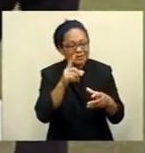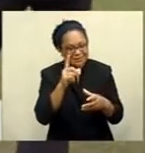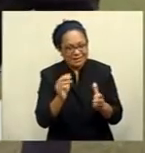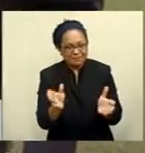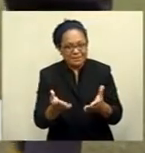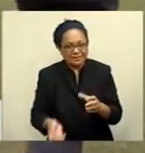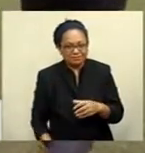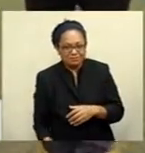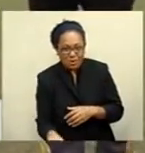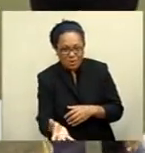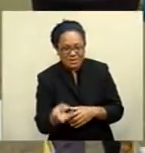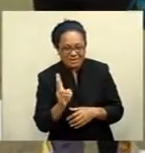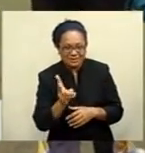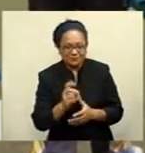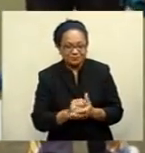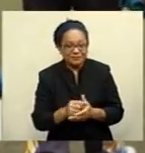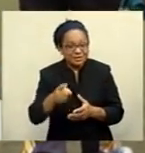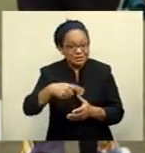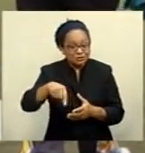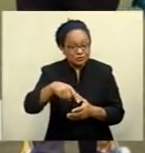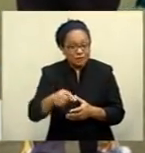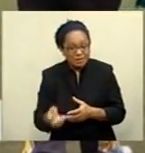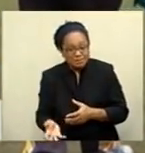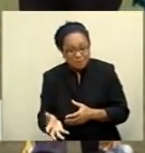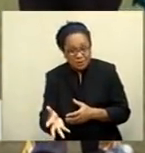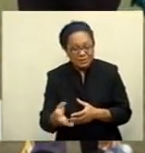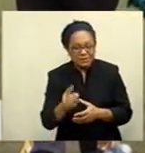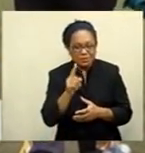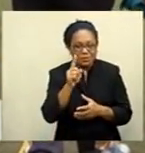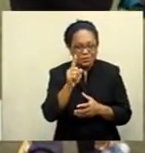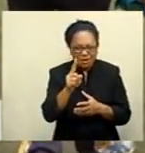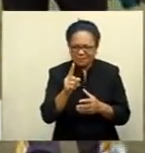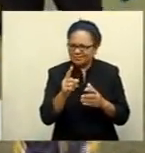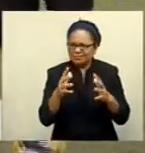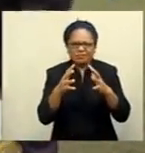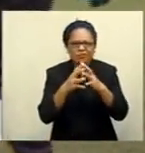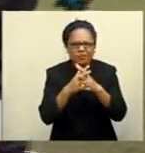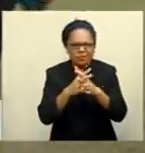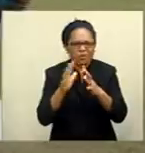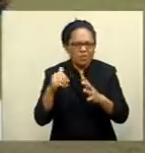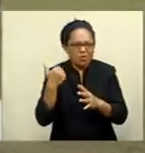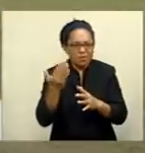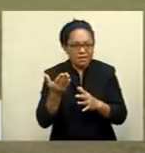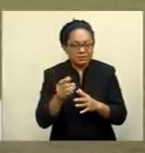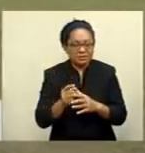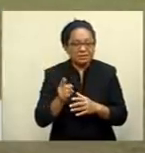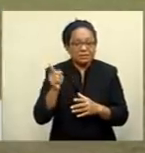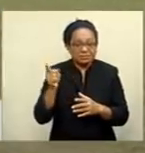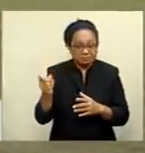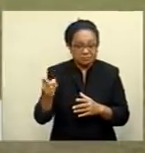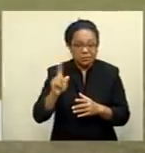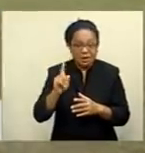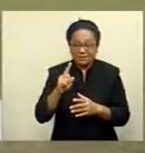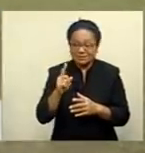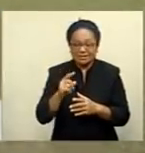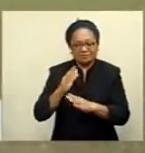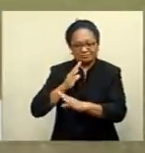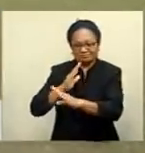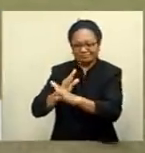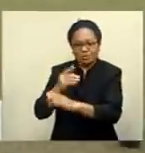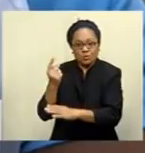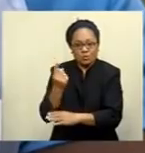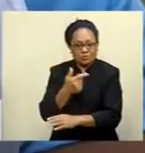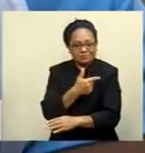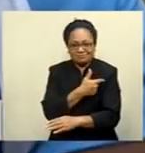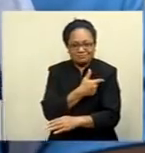game. Super Bowling, being one of the most popular and crowded club, has taken the lead to ban unvaxxed guests from entering. If